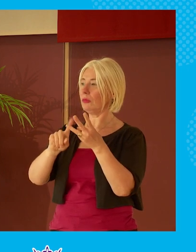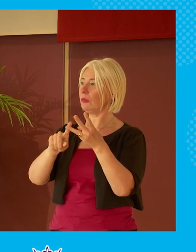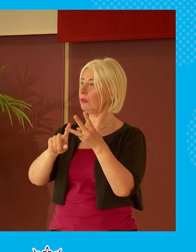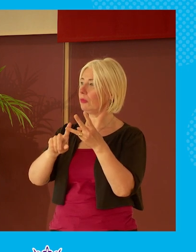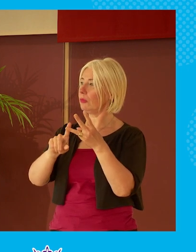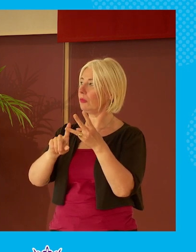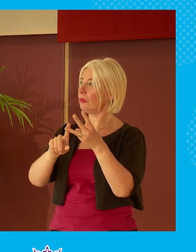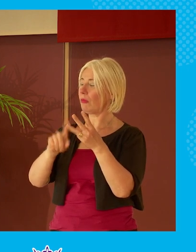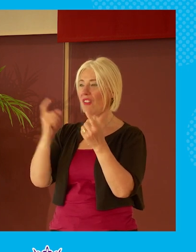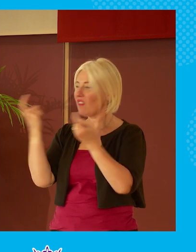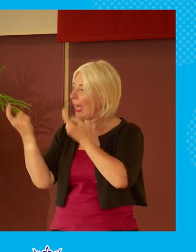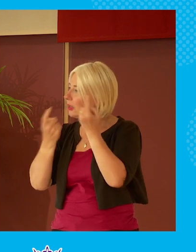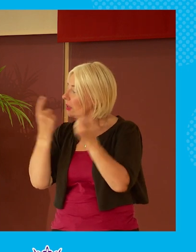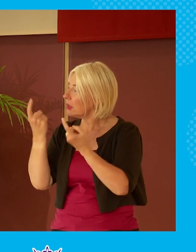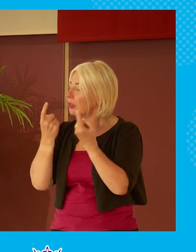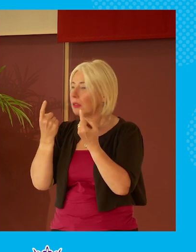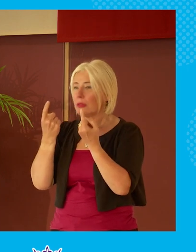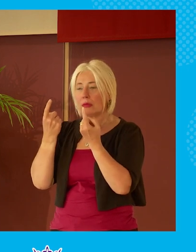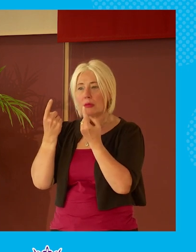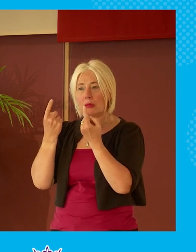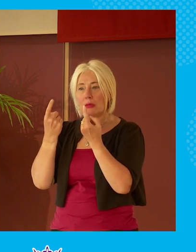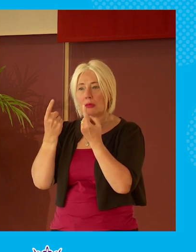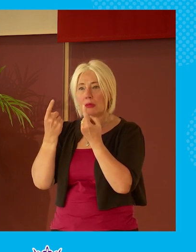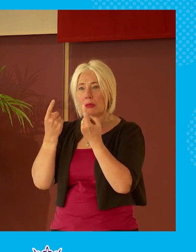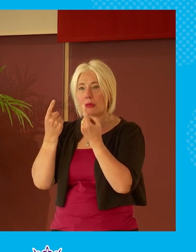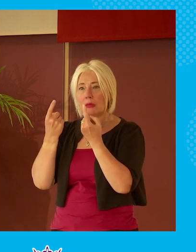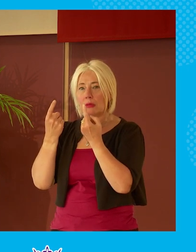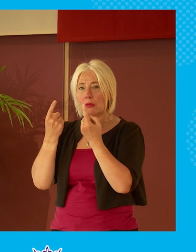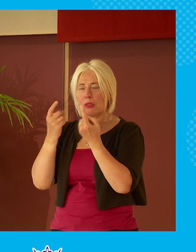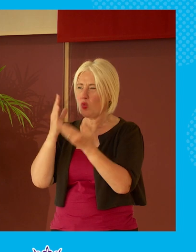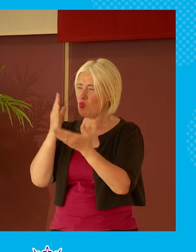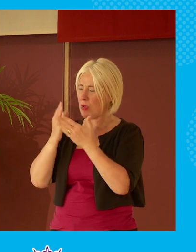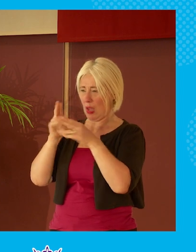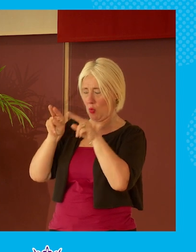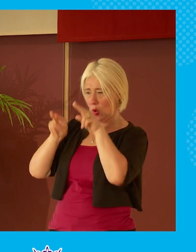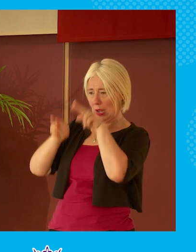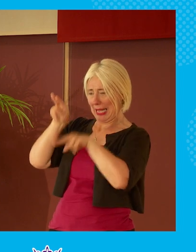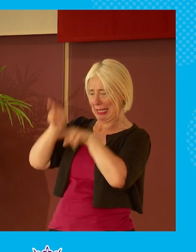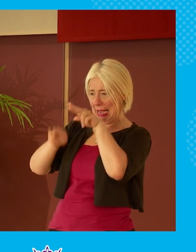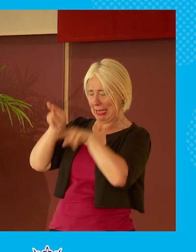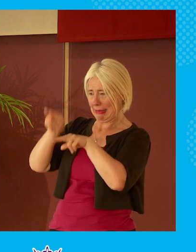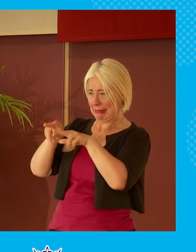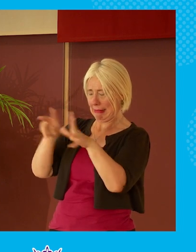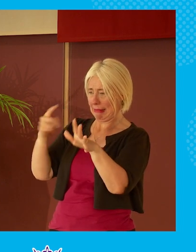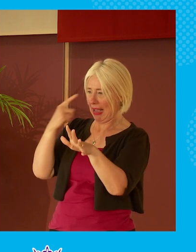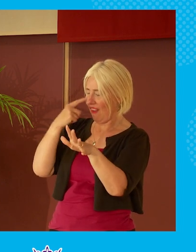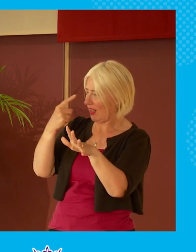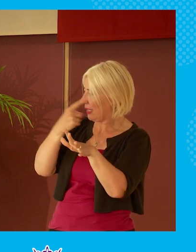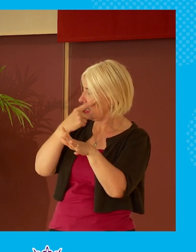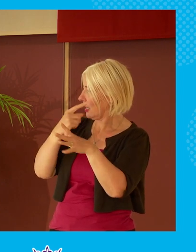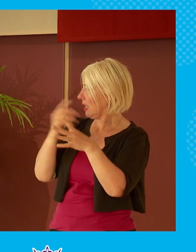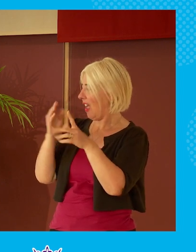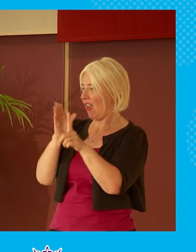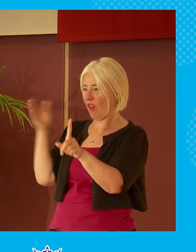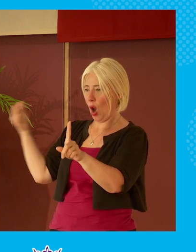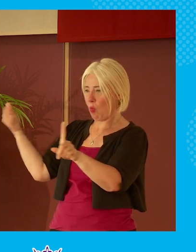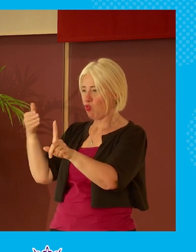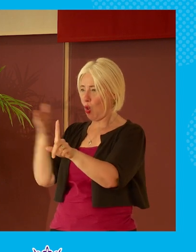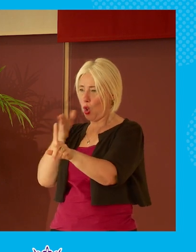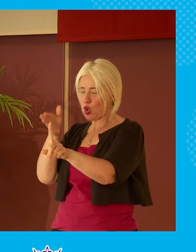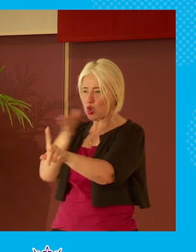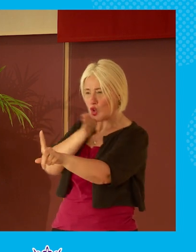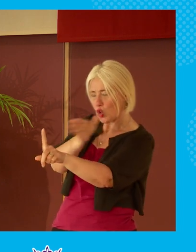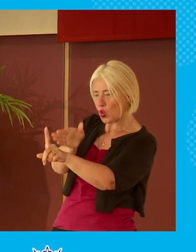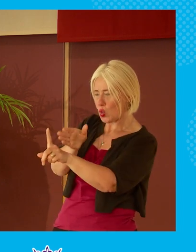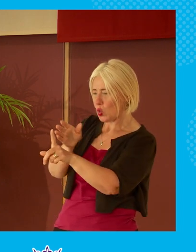ways in which uh to to really assess evidence and assess different approaches in in a serious